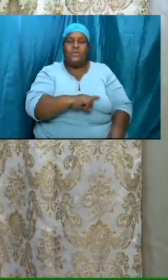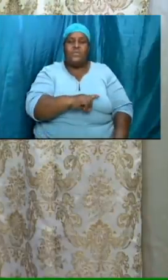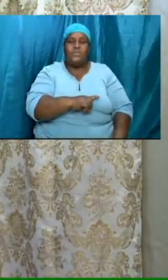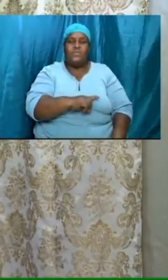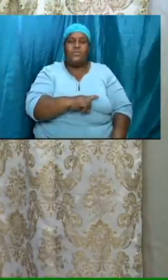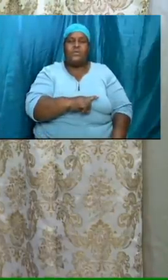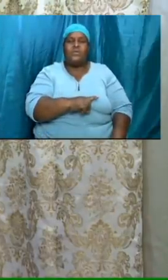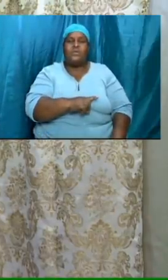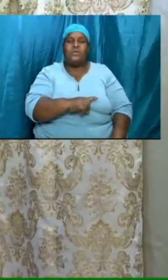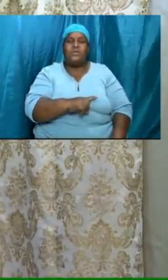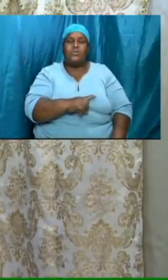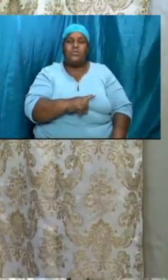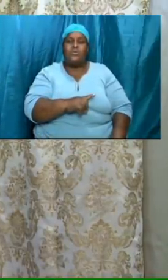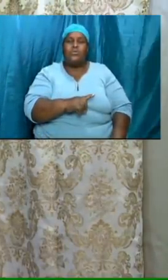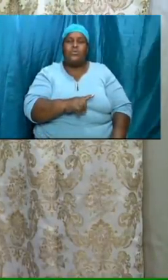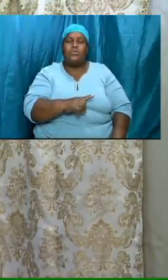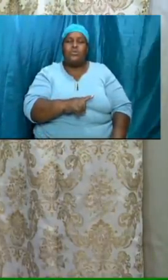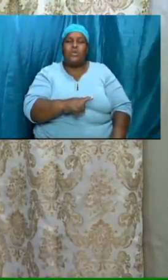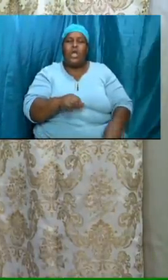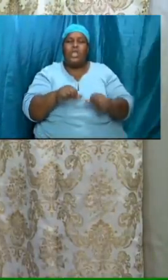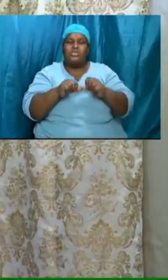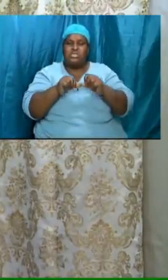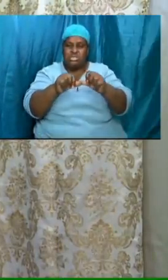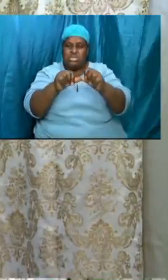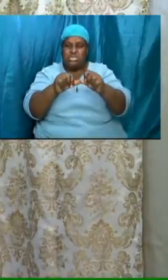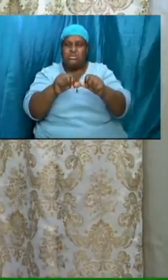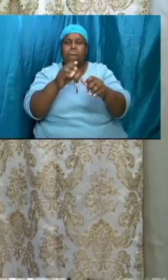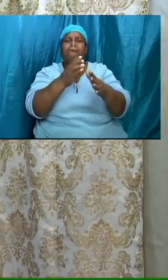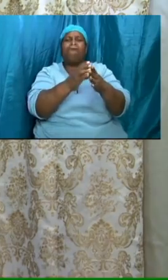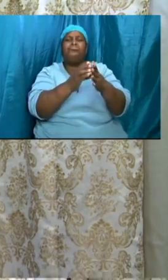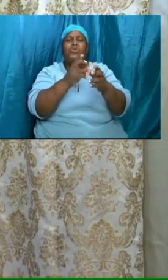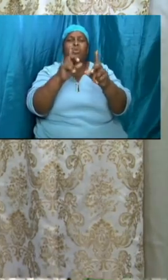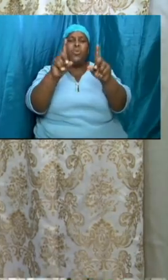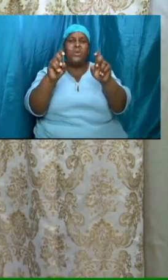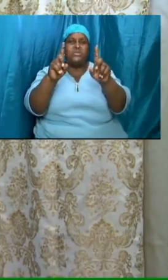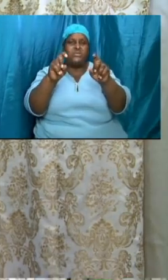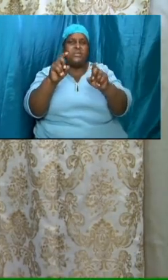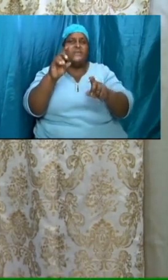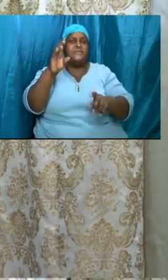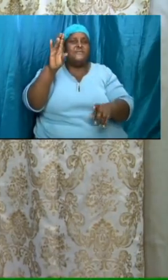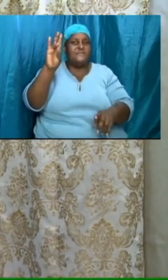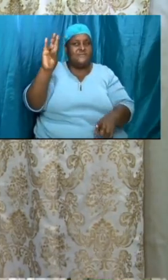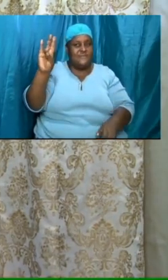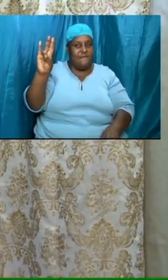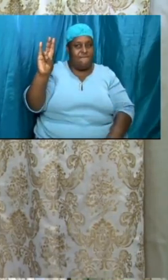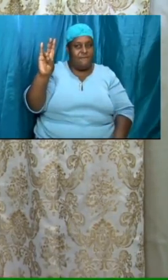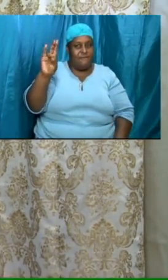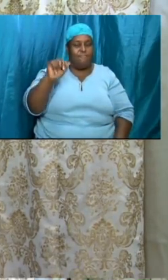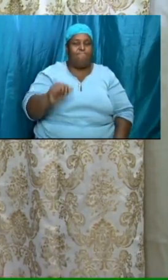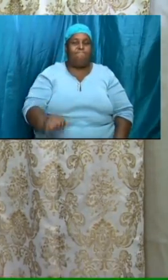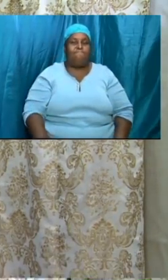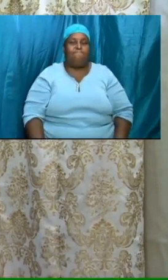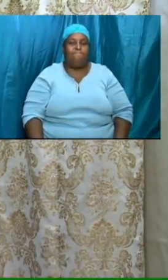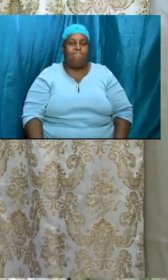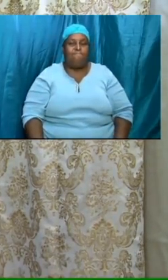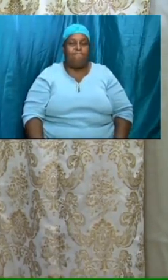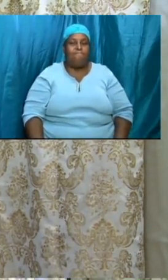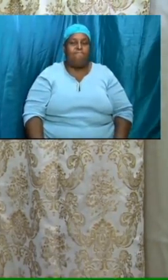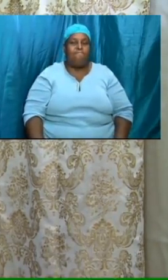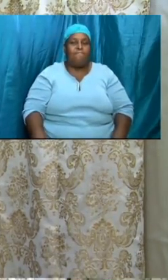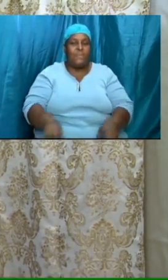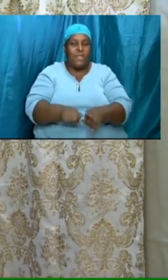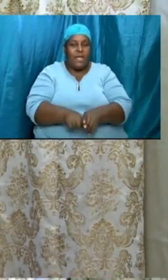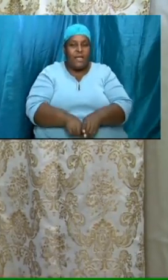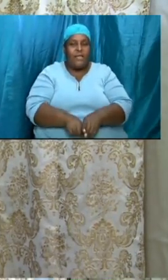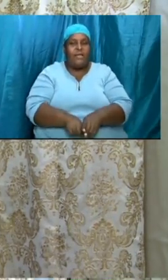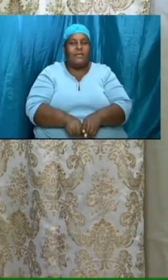to question seven and question seven incorporates a number of others as we turn to the slide we